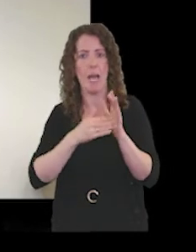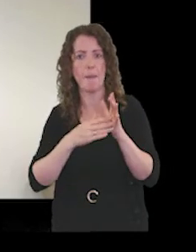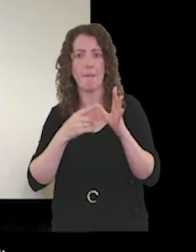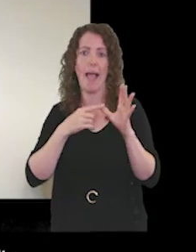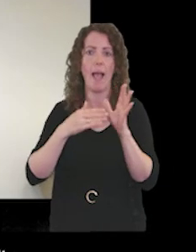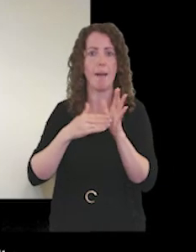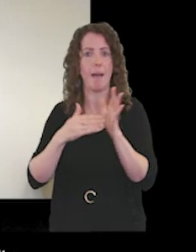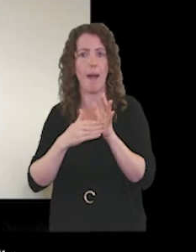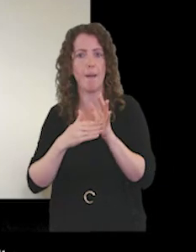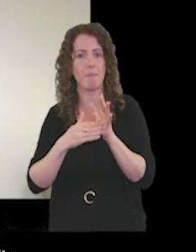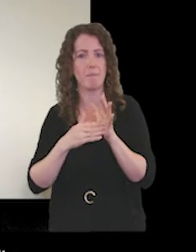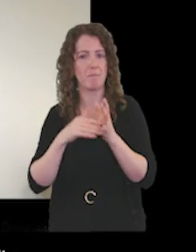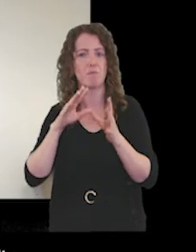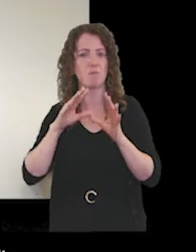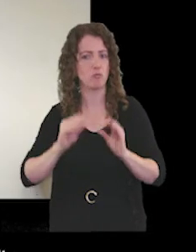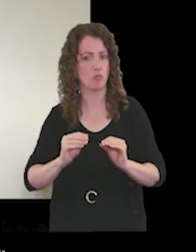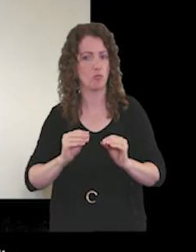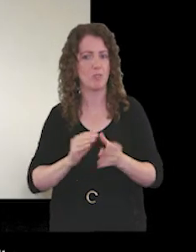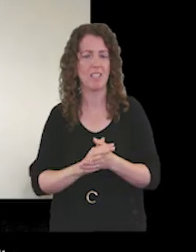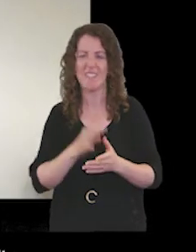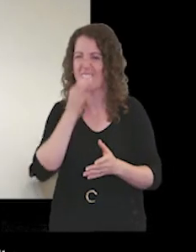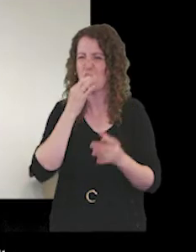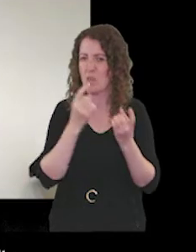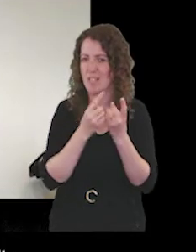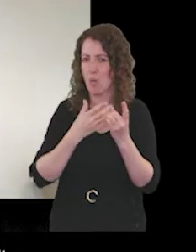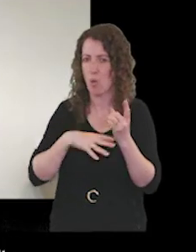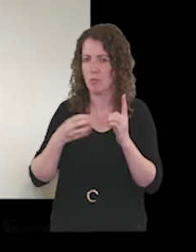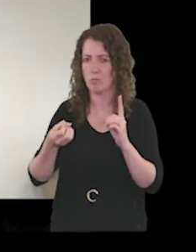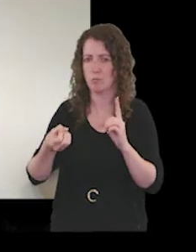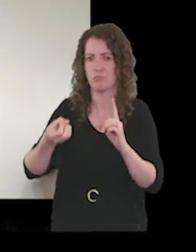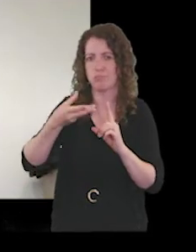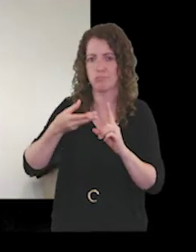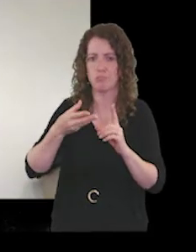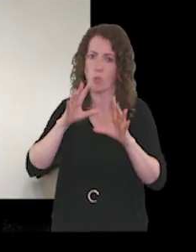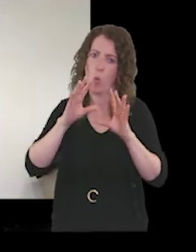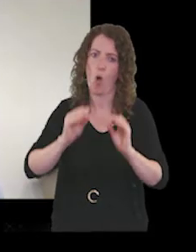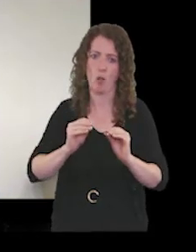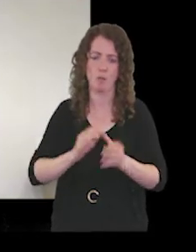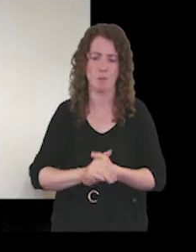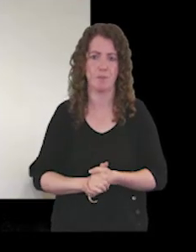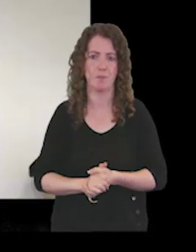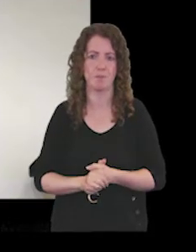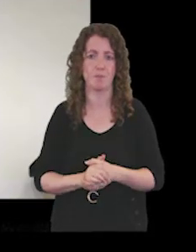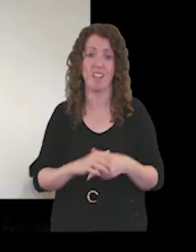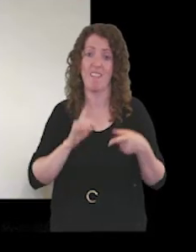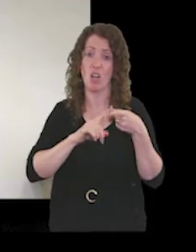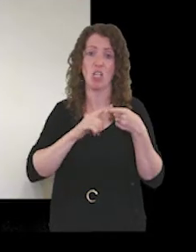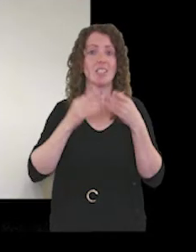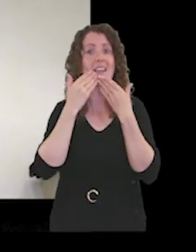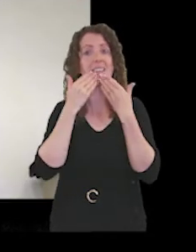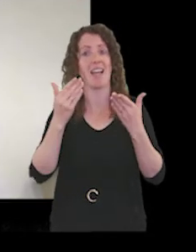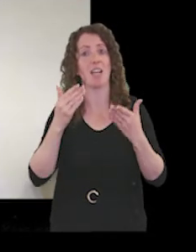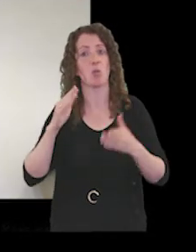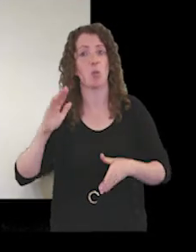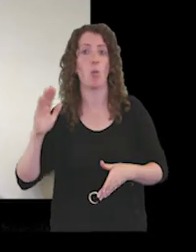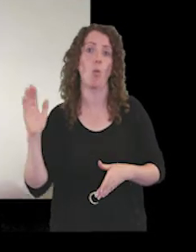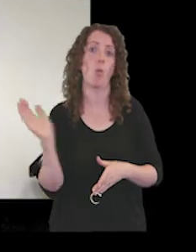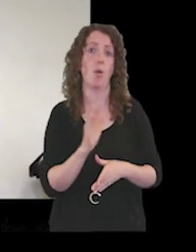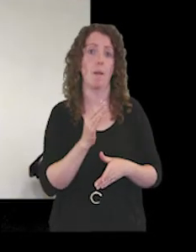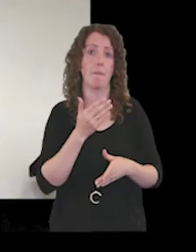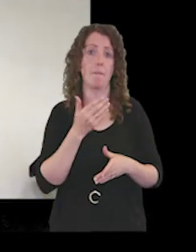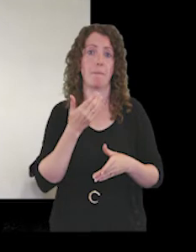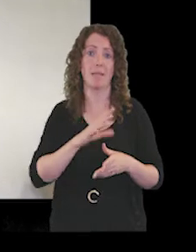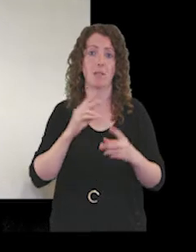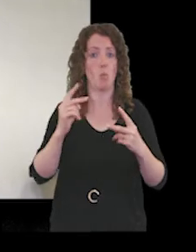meeting uh there's just a few bits that i wanted to say in conclusion um first off to to thank everybody who has